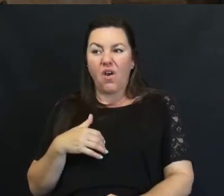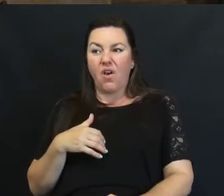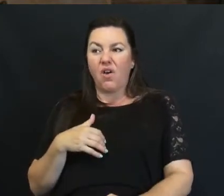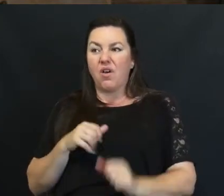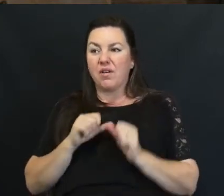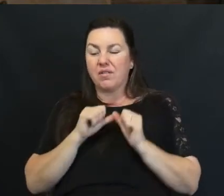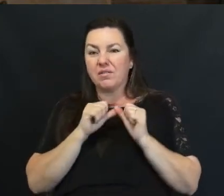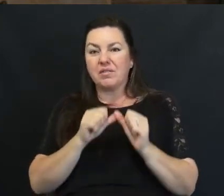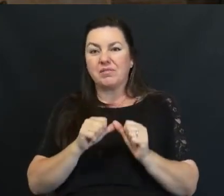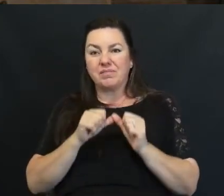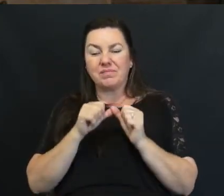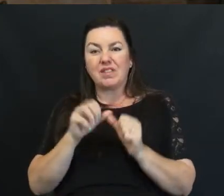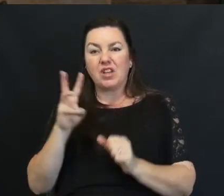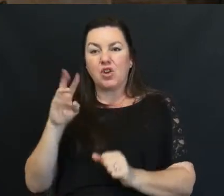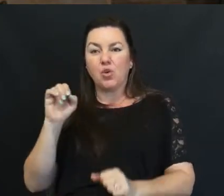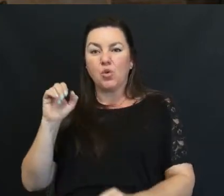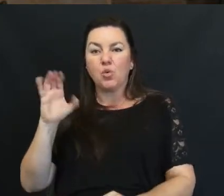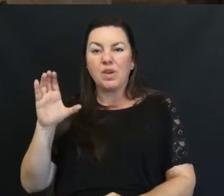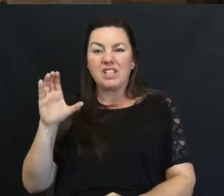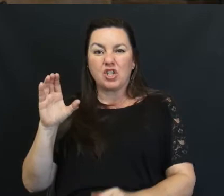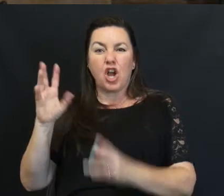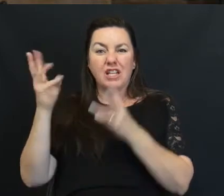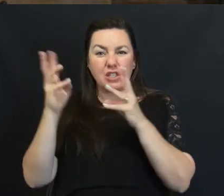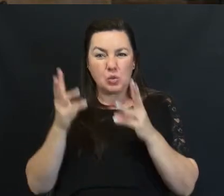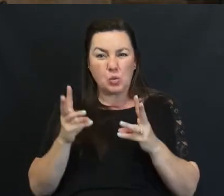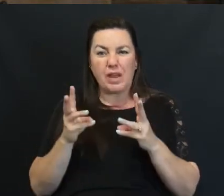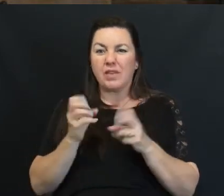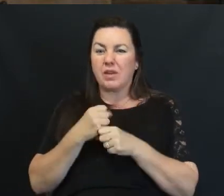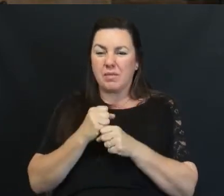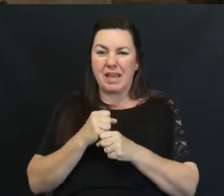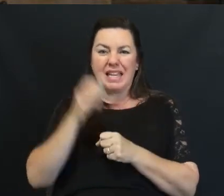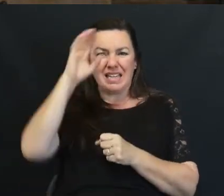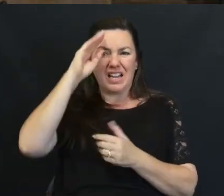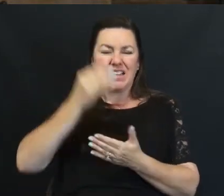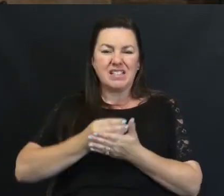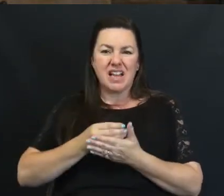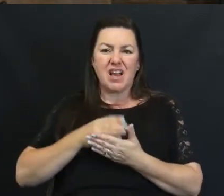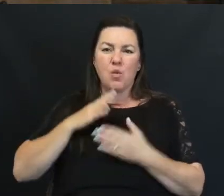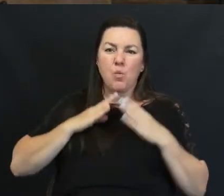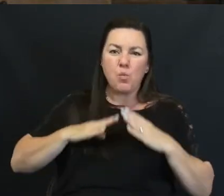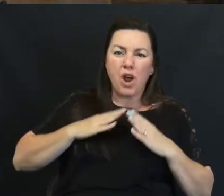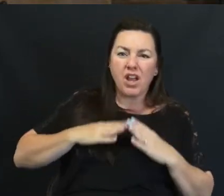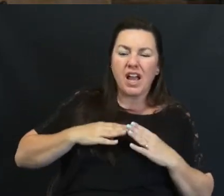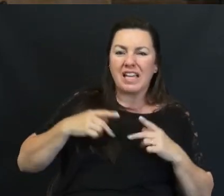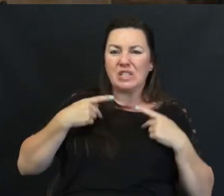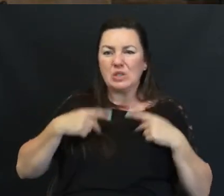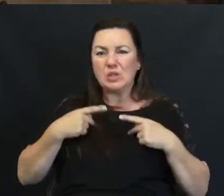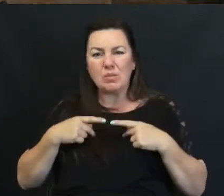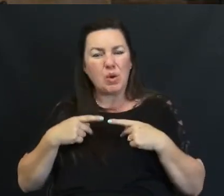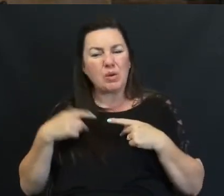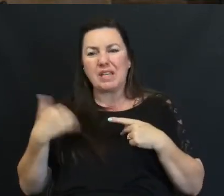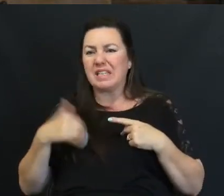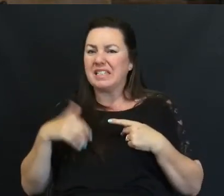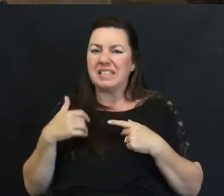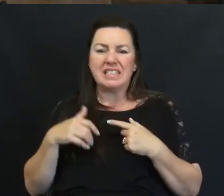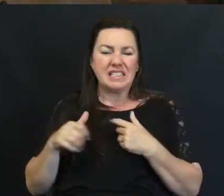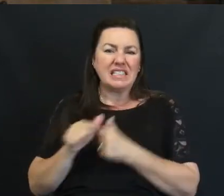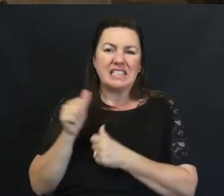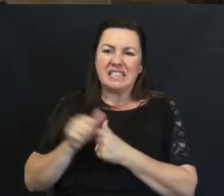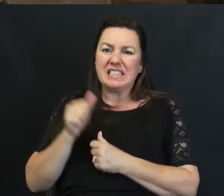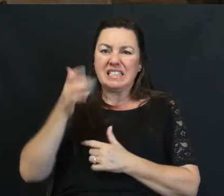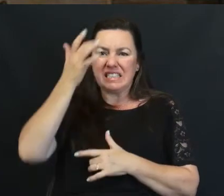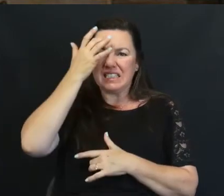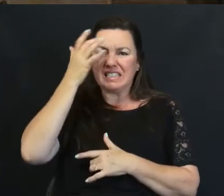Created health issues For our son Bronchitis Pneumonia And we decided That a move to Phoenix Was in our best interest